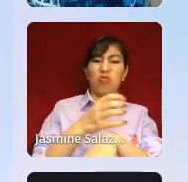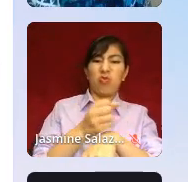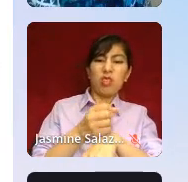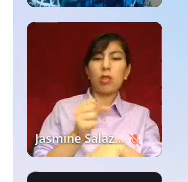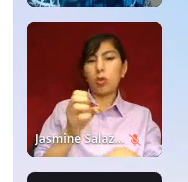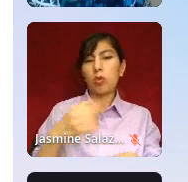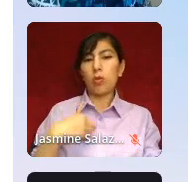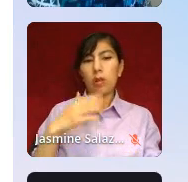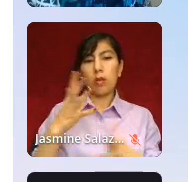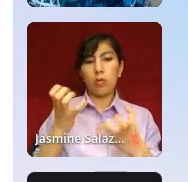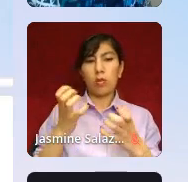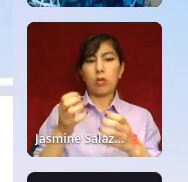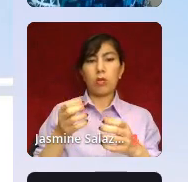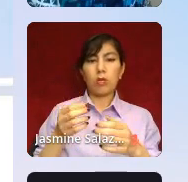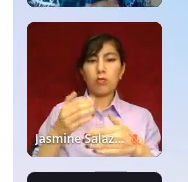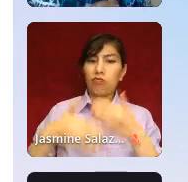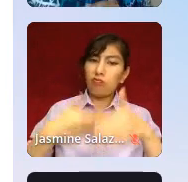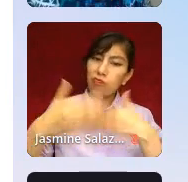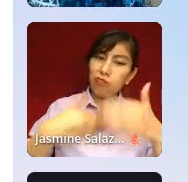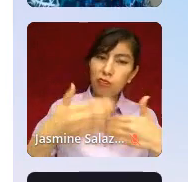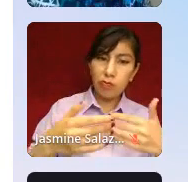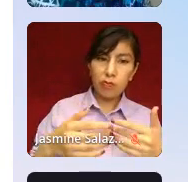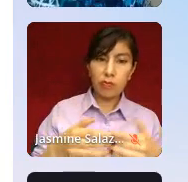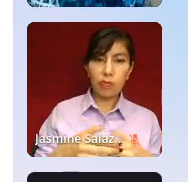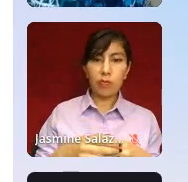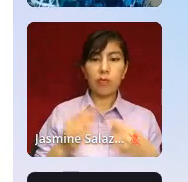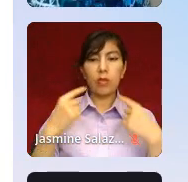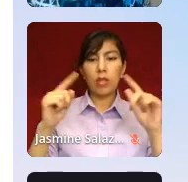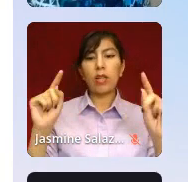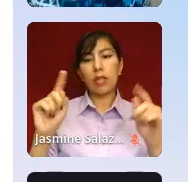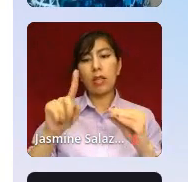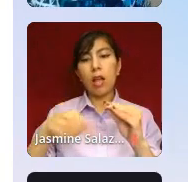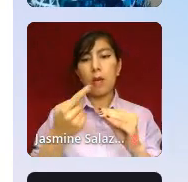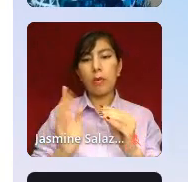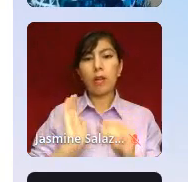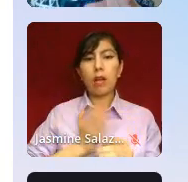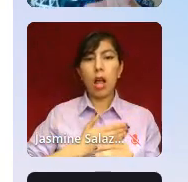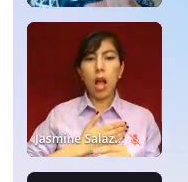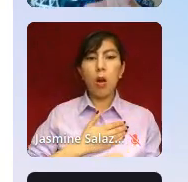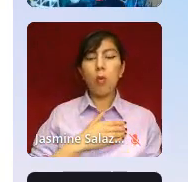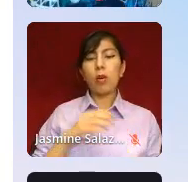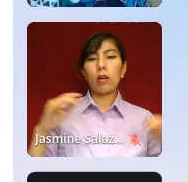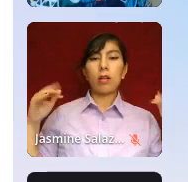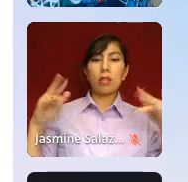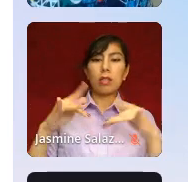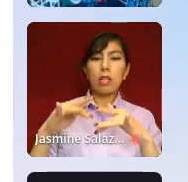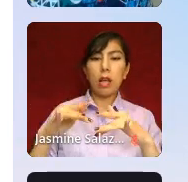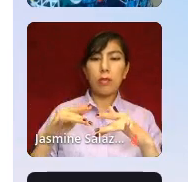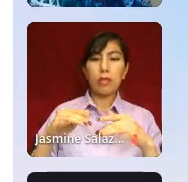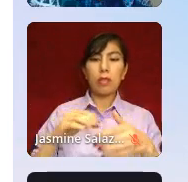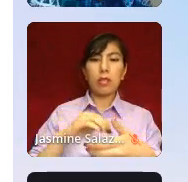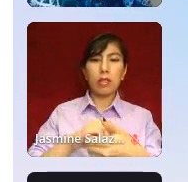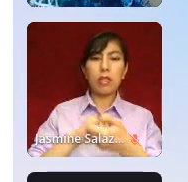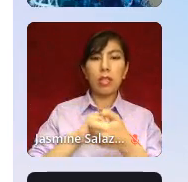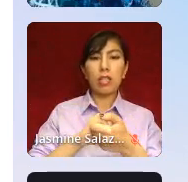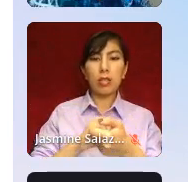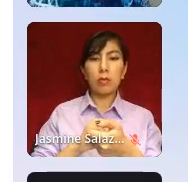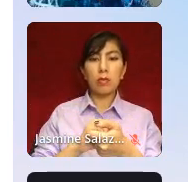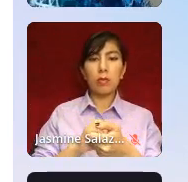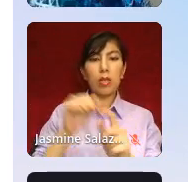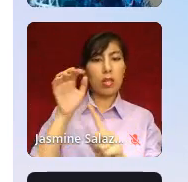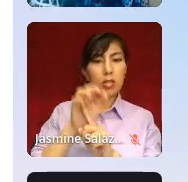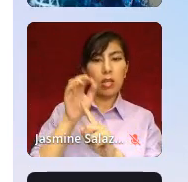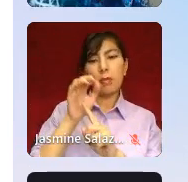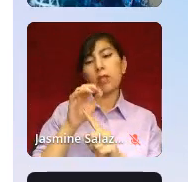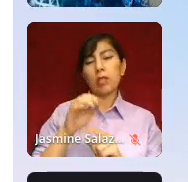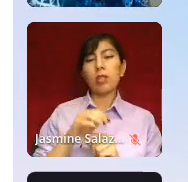make one quick announcement about our summit engagement champions. Yet on